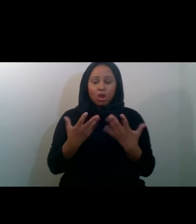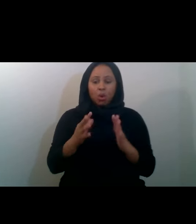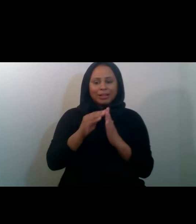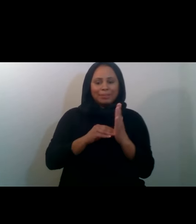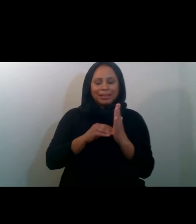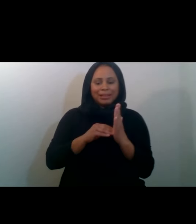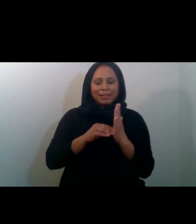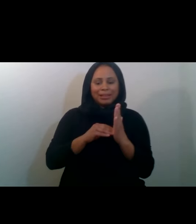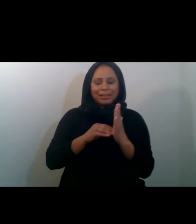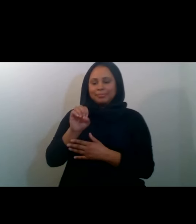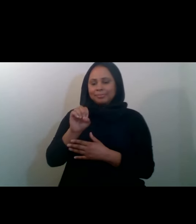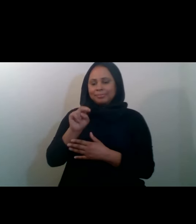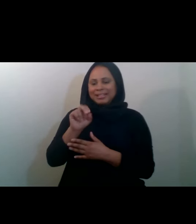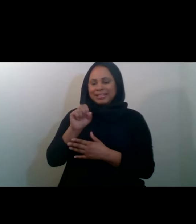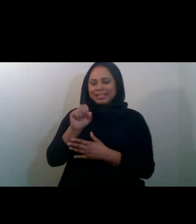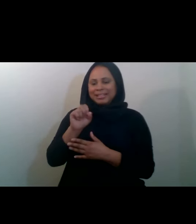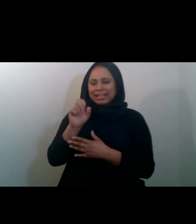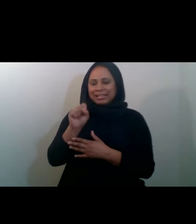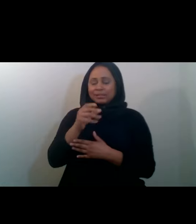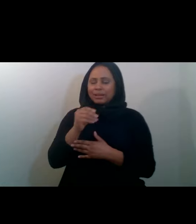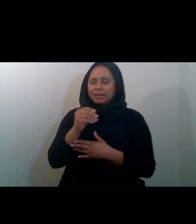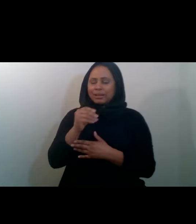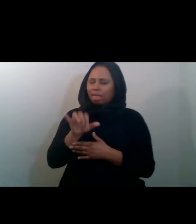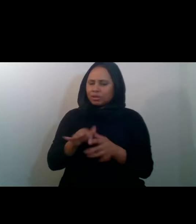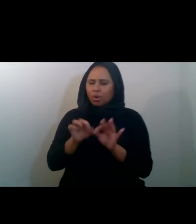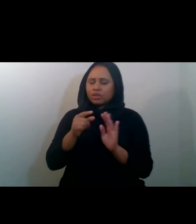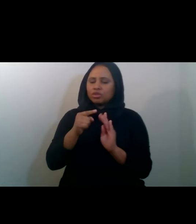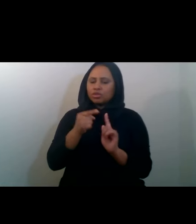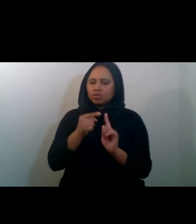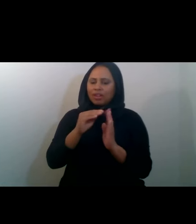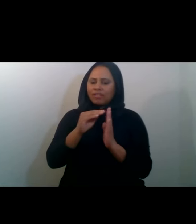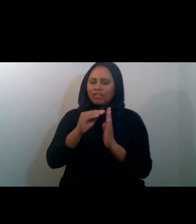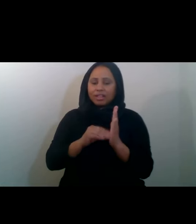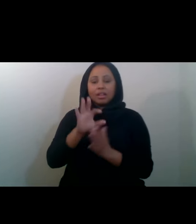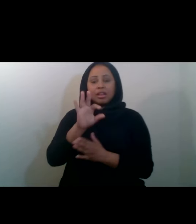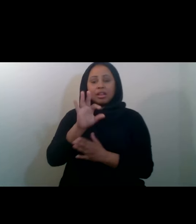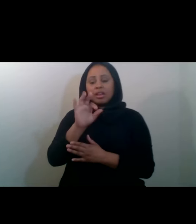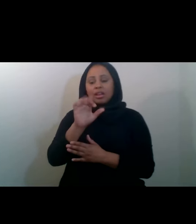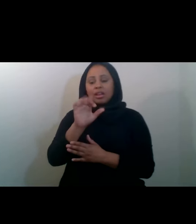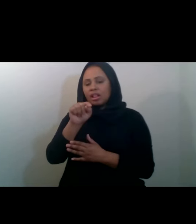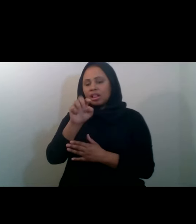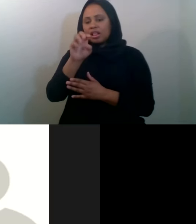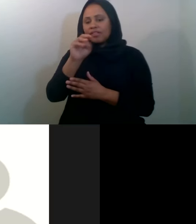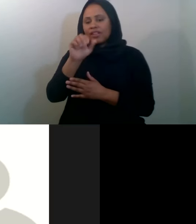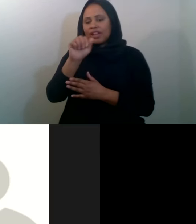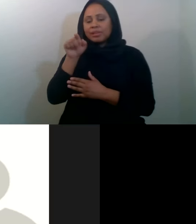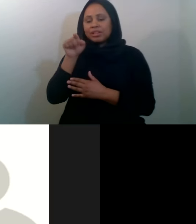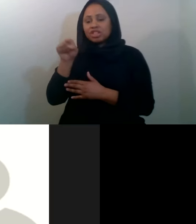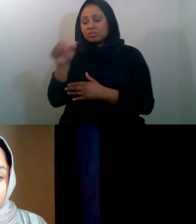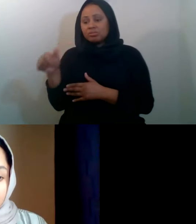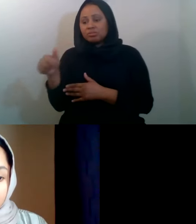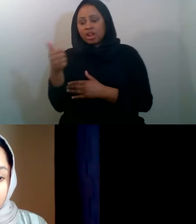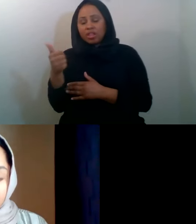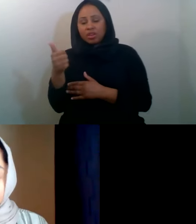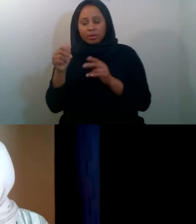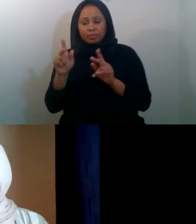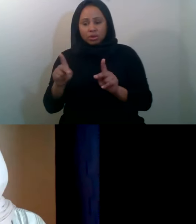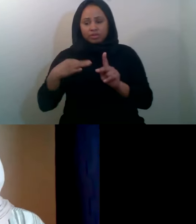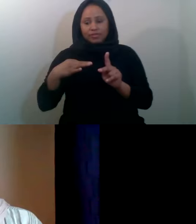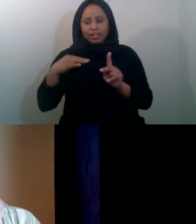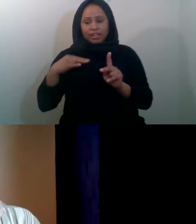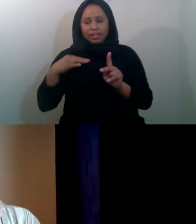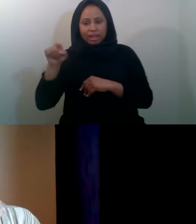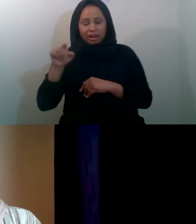about five minutes. Now, Fatima Siddiqua, a fellow from the Illinois Muslim Civic Coalition, an MCC Academy graduate